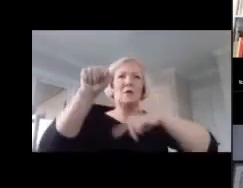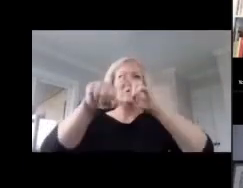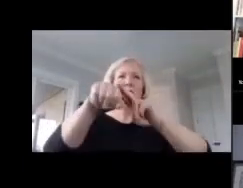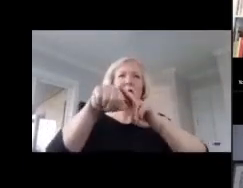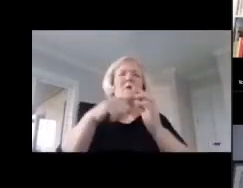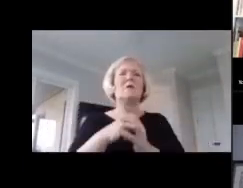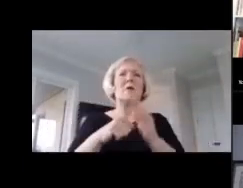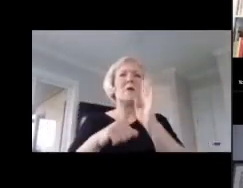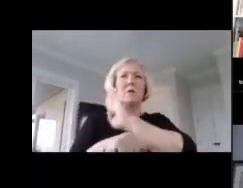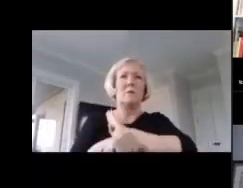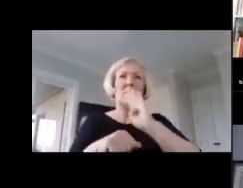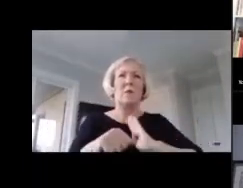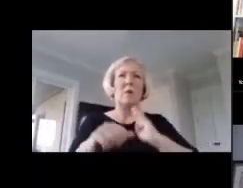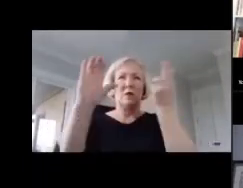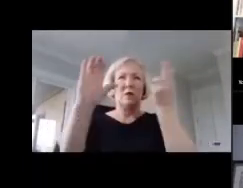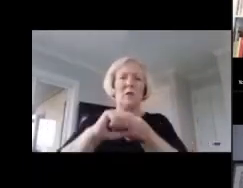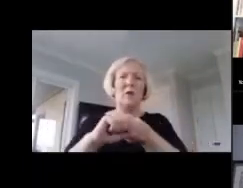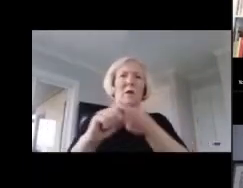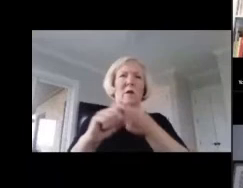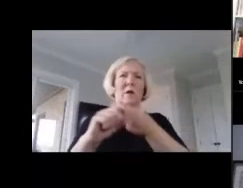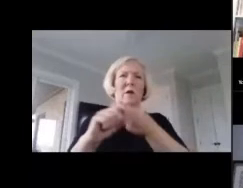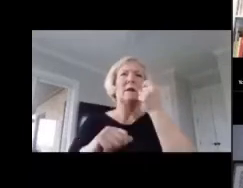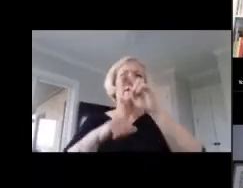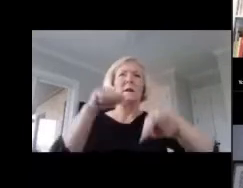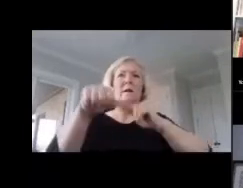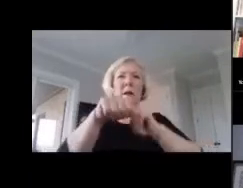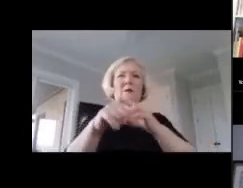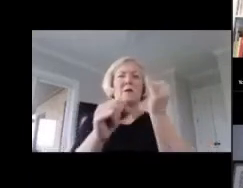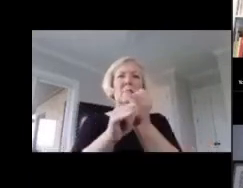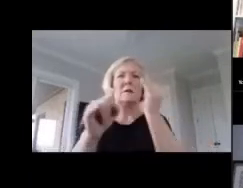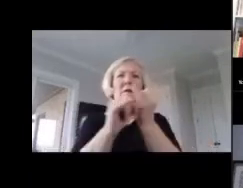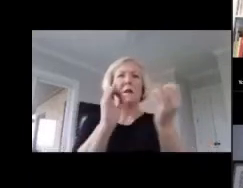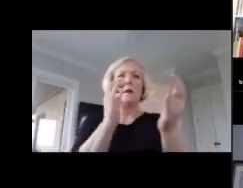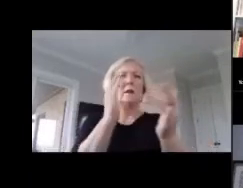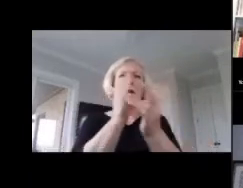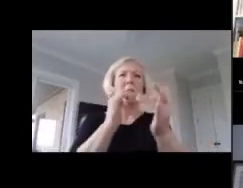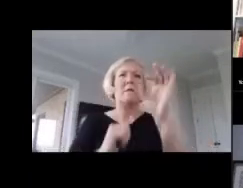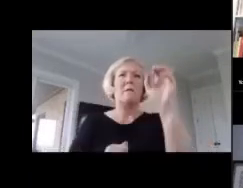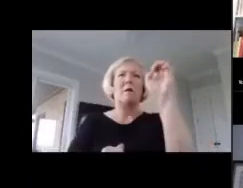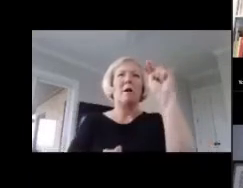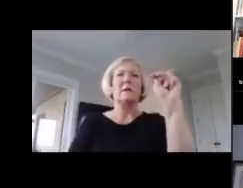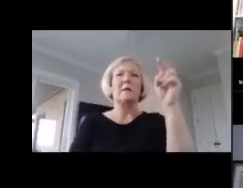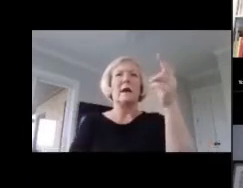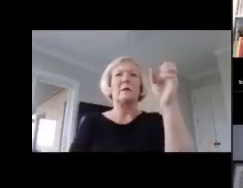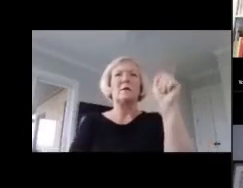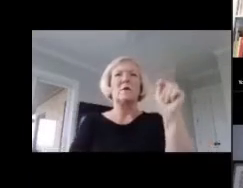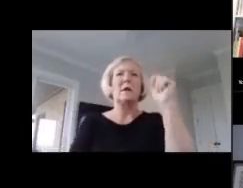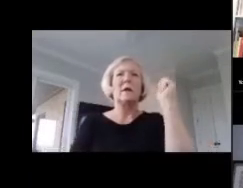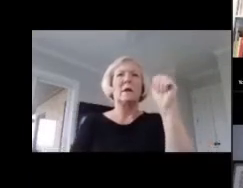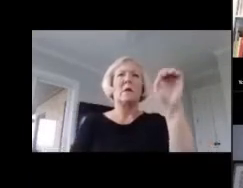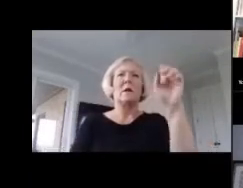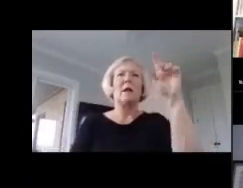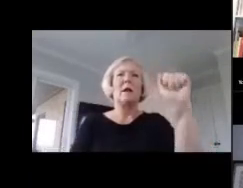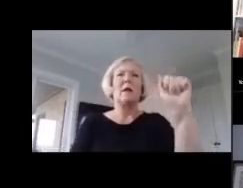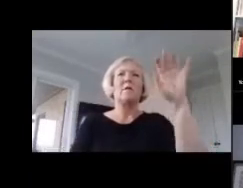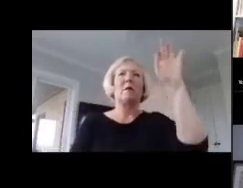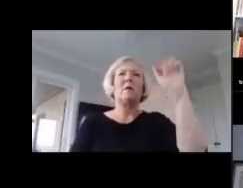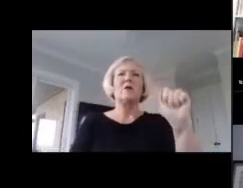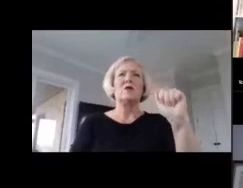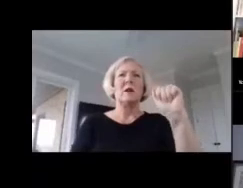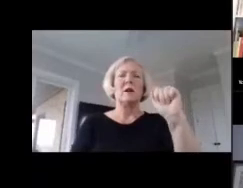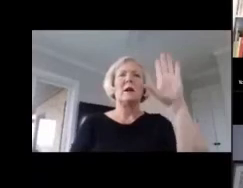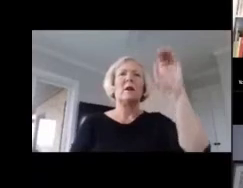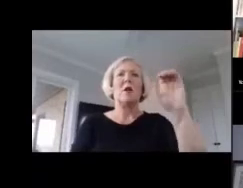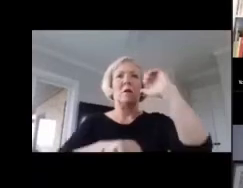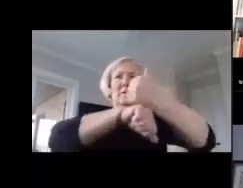Manufacturing Institute of Technology at Forest High School in Ocala, Florida, which she co-founded in 1994 and where she served